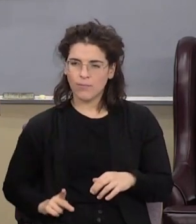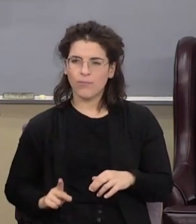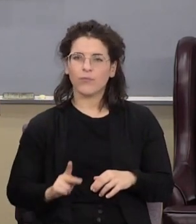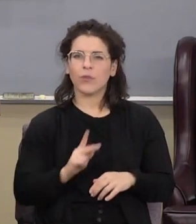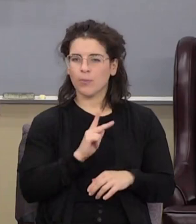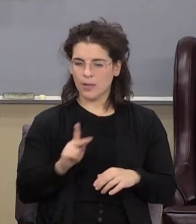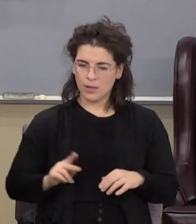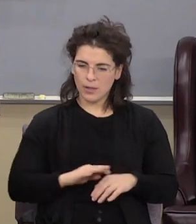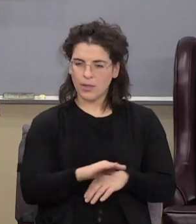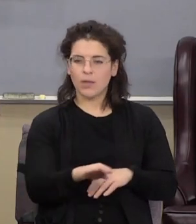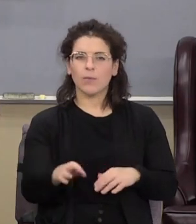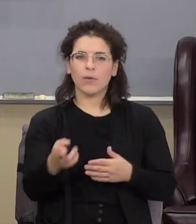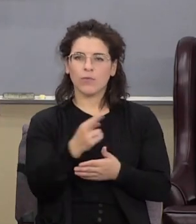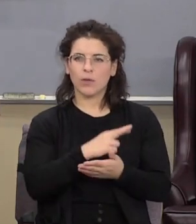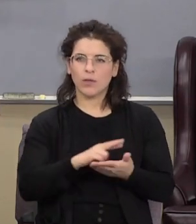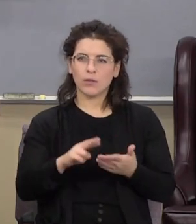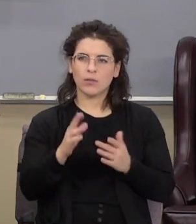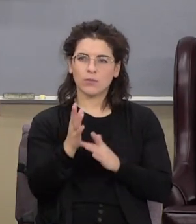Jesus tells his